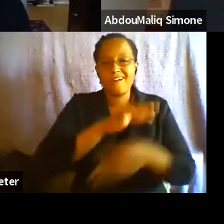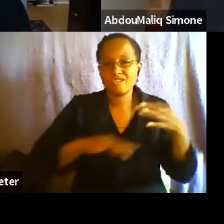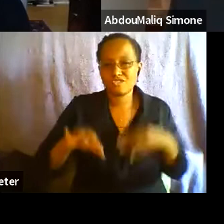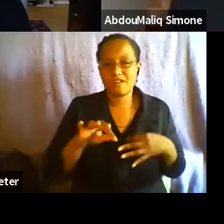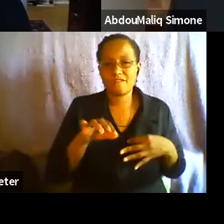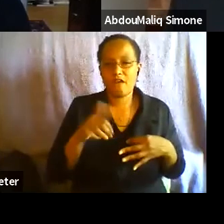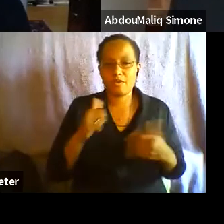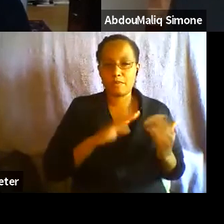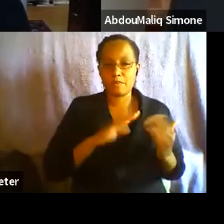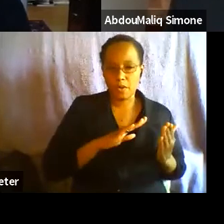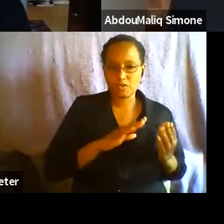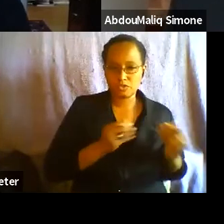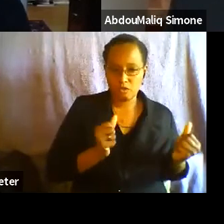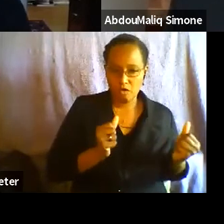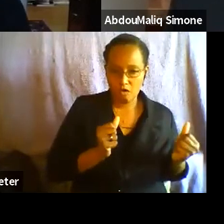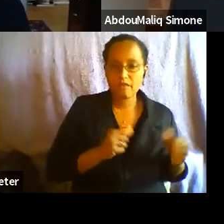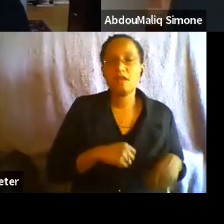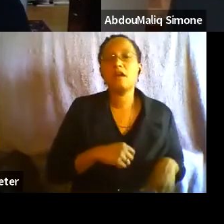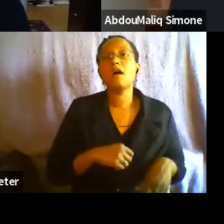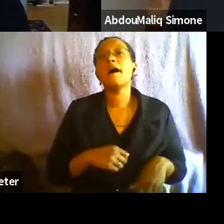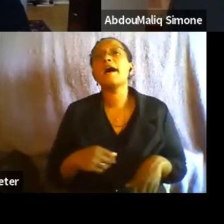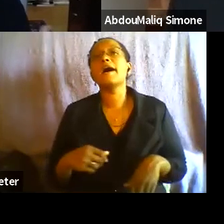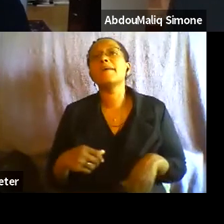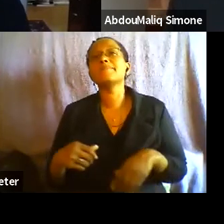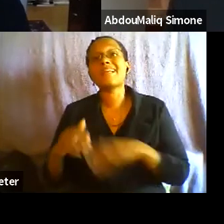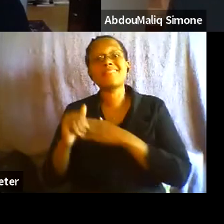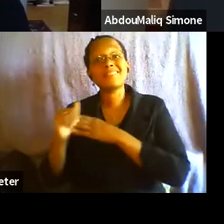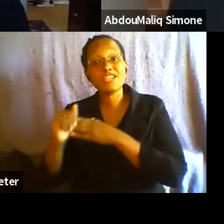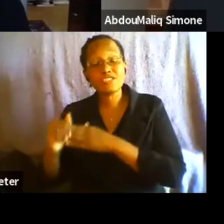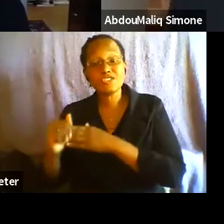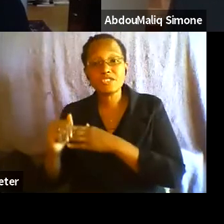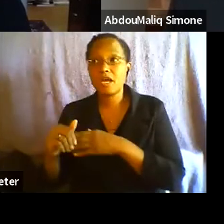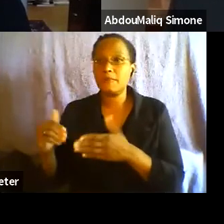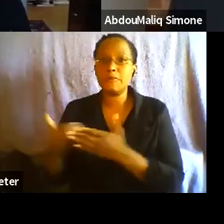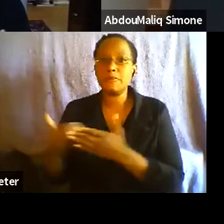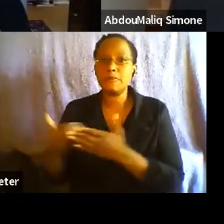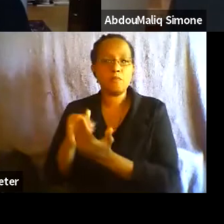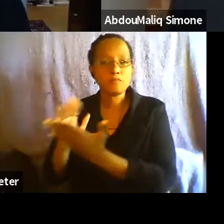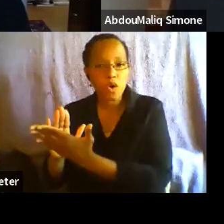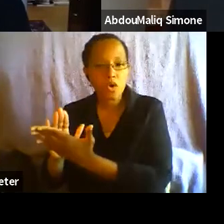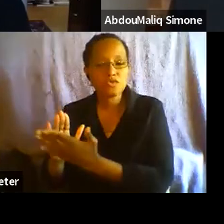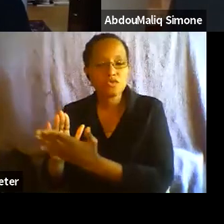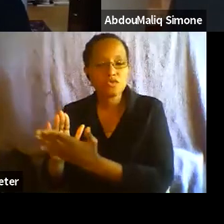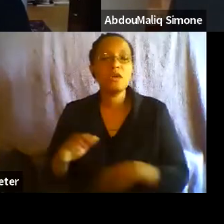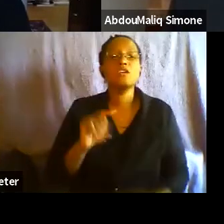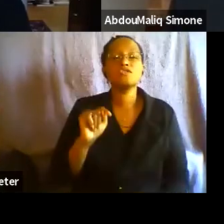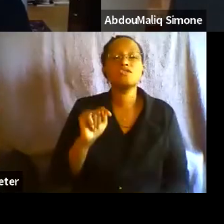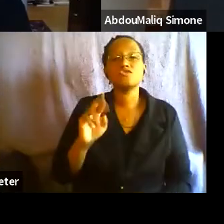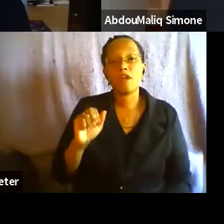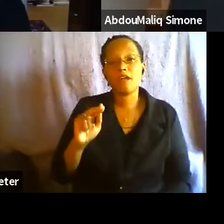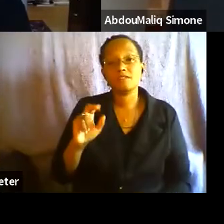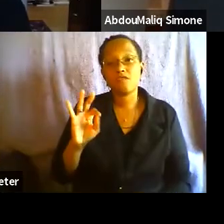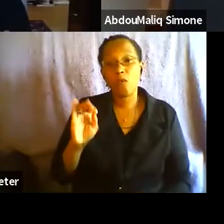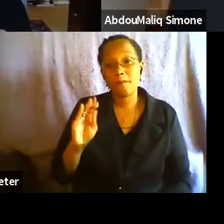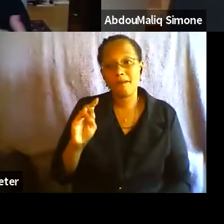new forms of horizontal queer leadership, transformative justice systems, cooperative